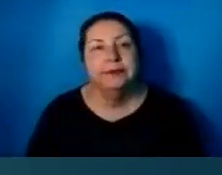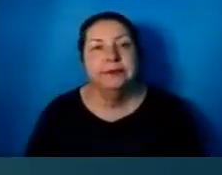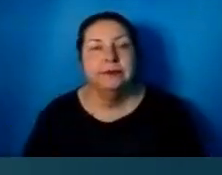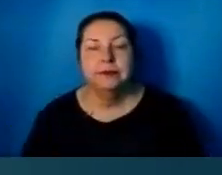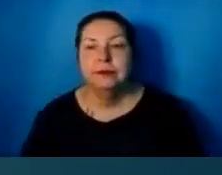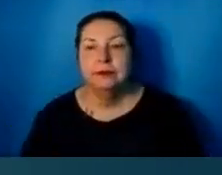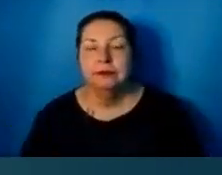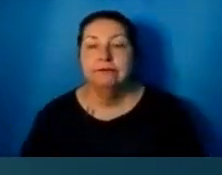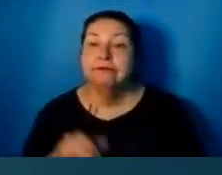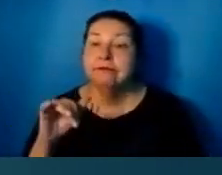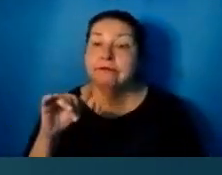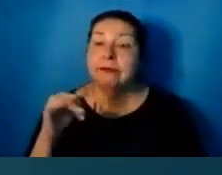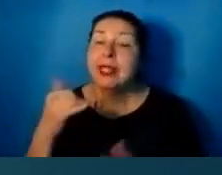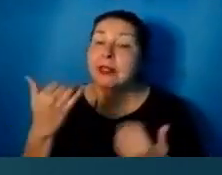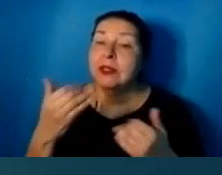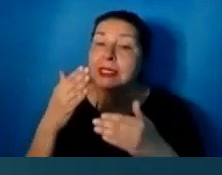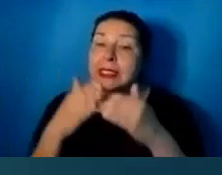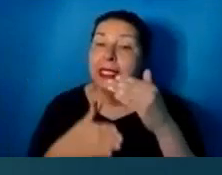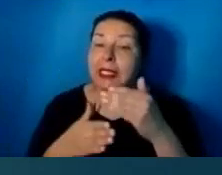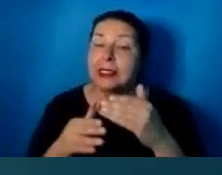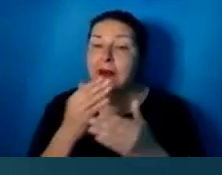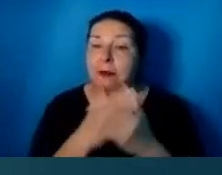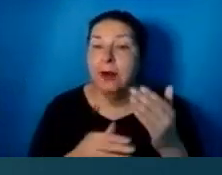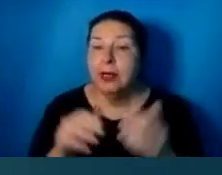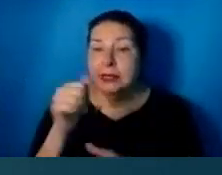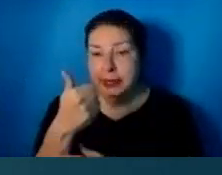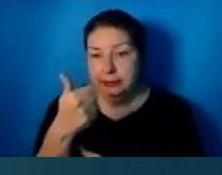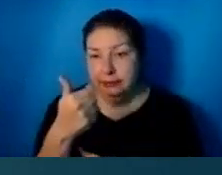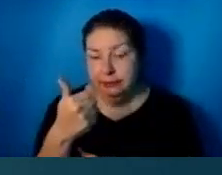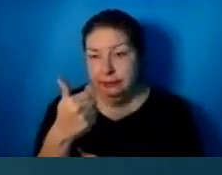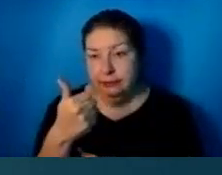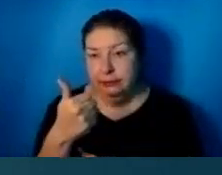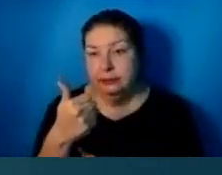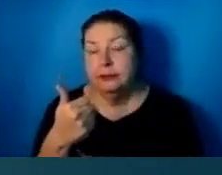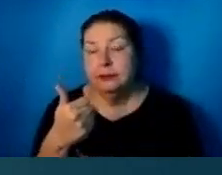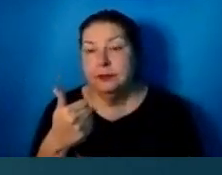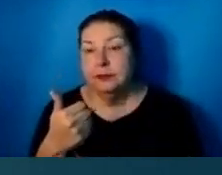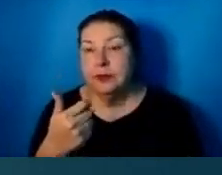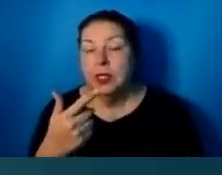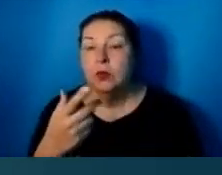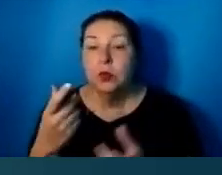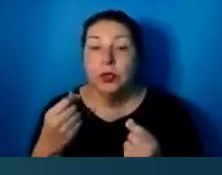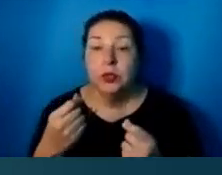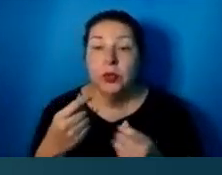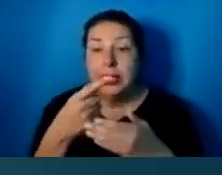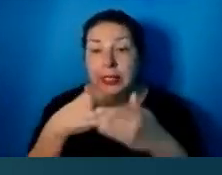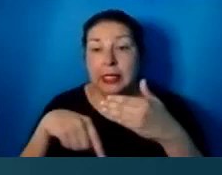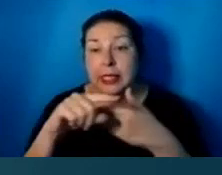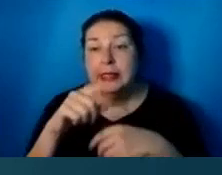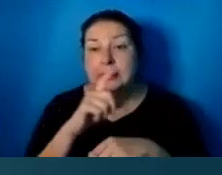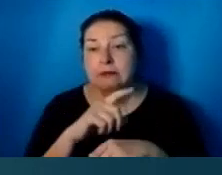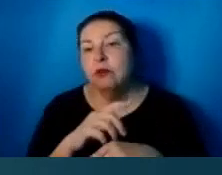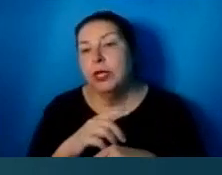Now, that is the end of part 10. And we will pick up again next time.